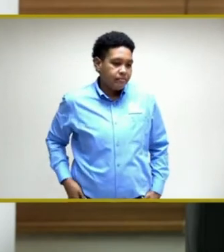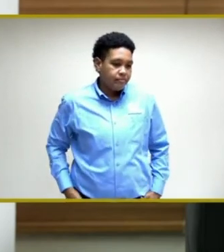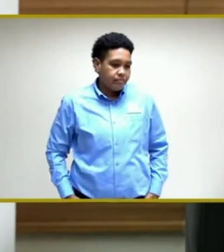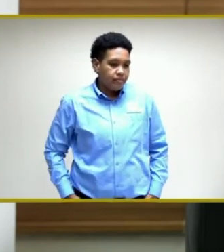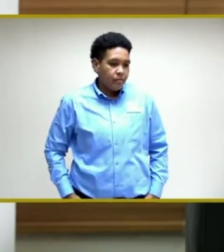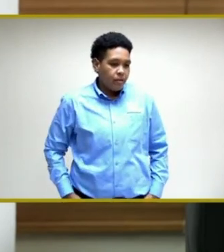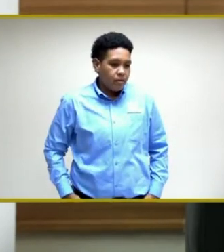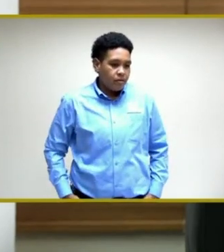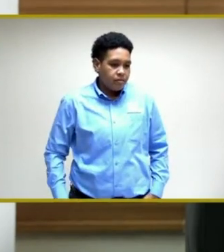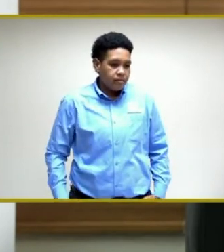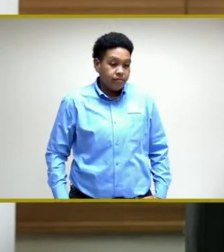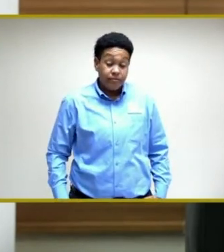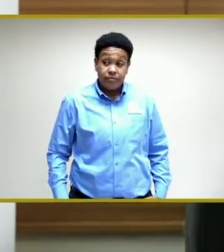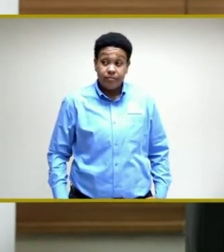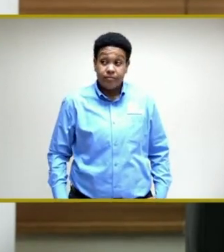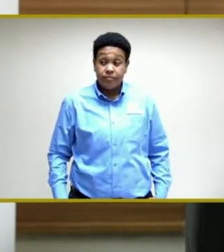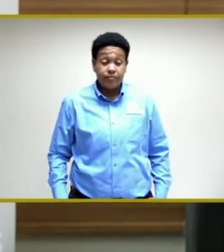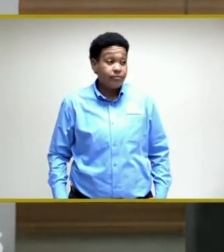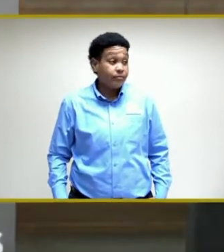Good night, Minister,